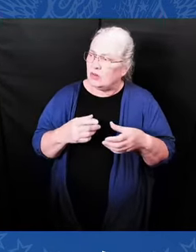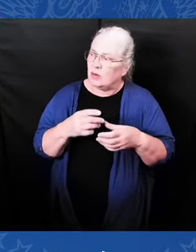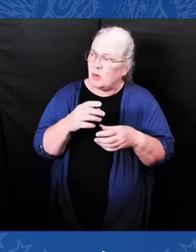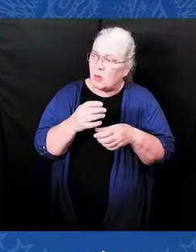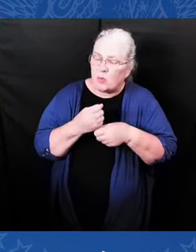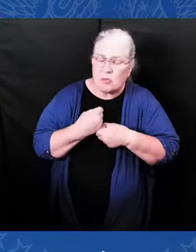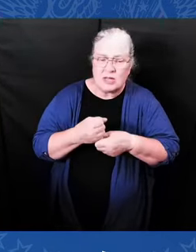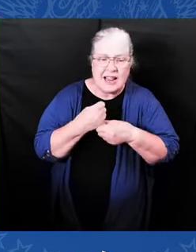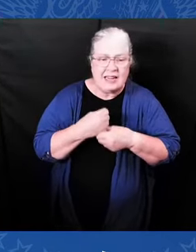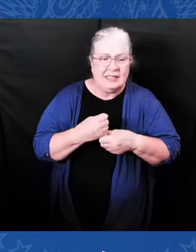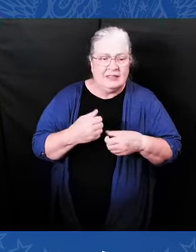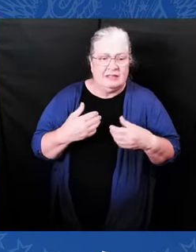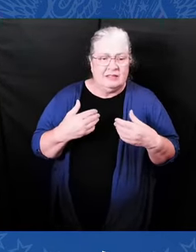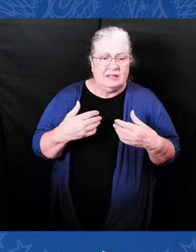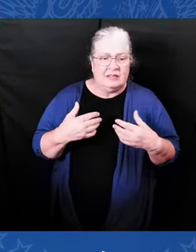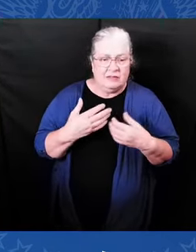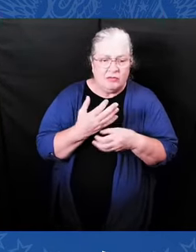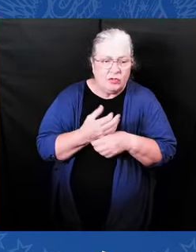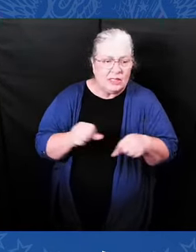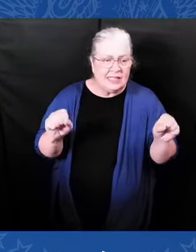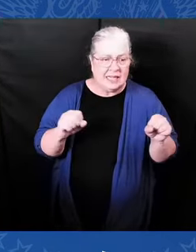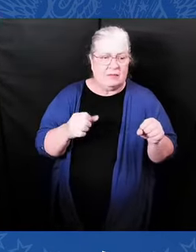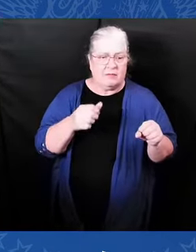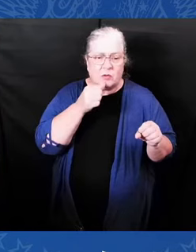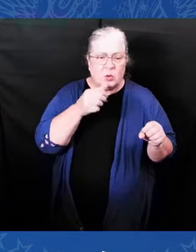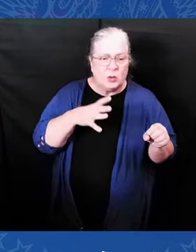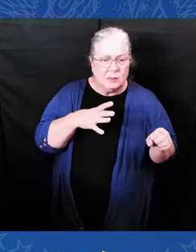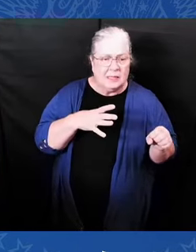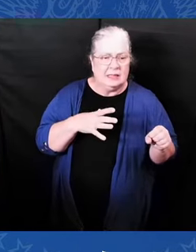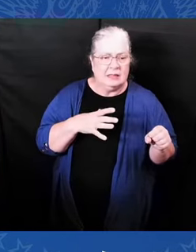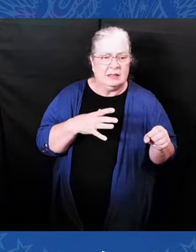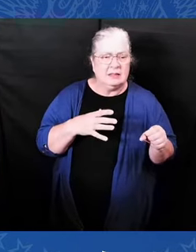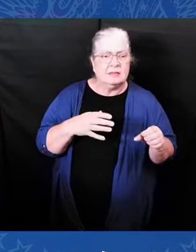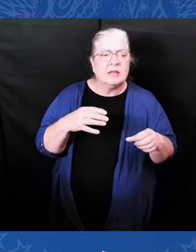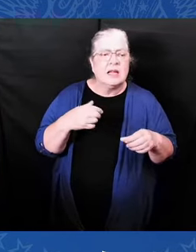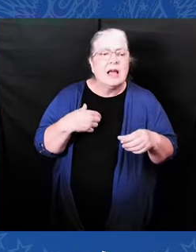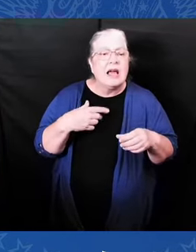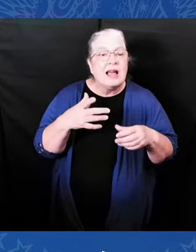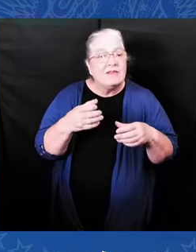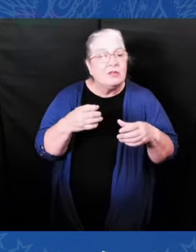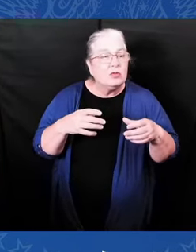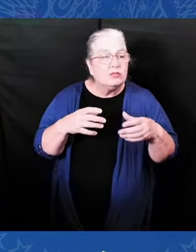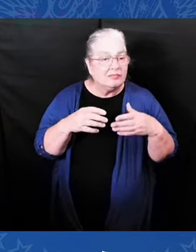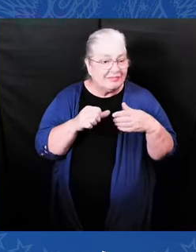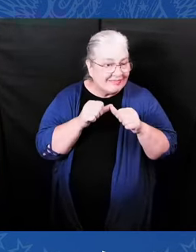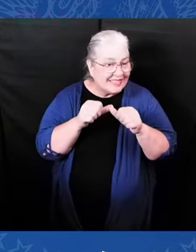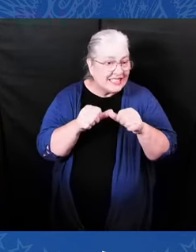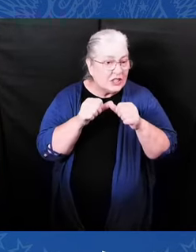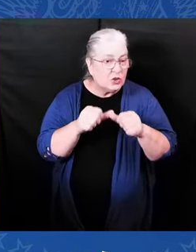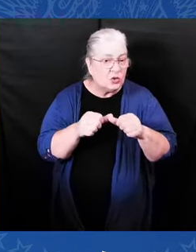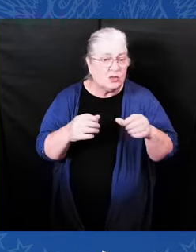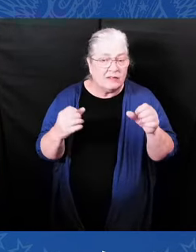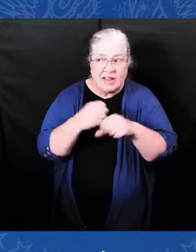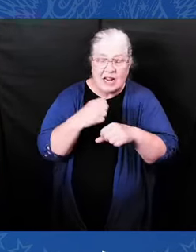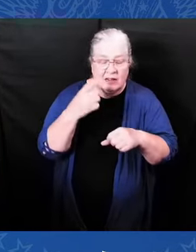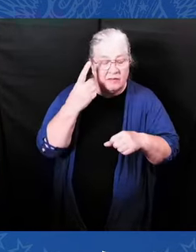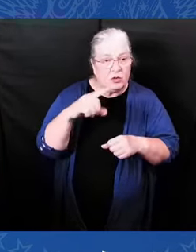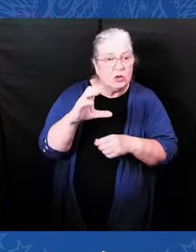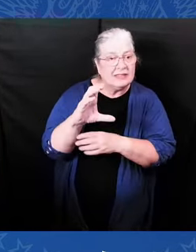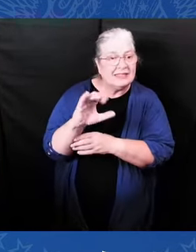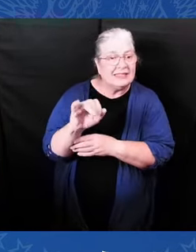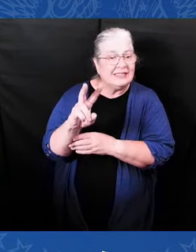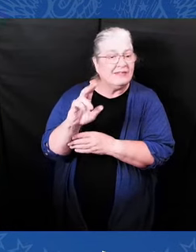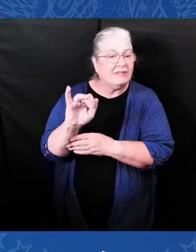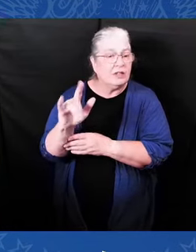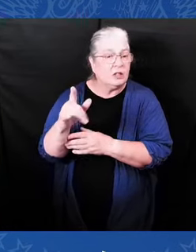is also a civil right. Today, however, gun violence is the number one cause of death for